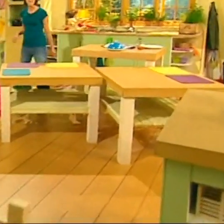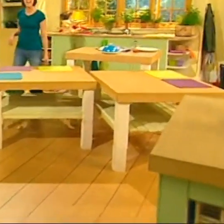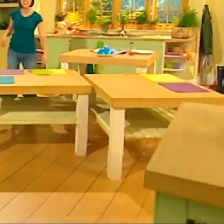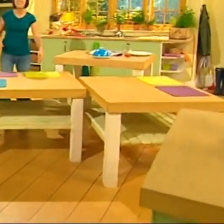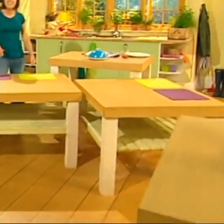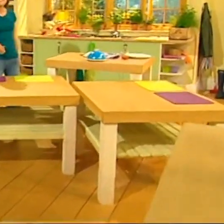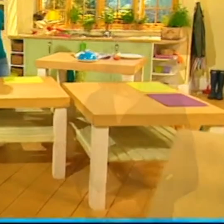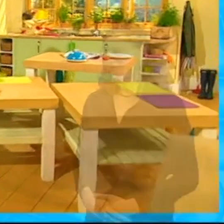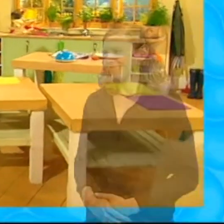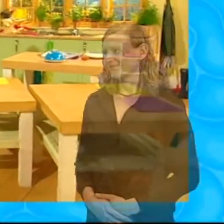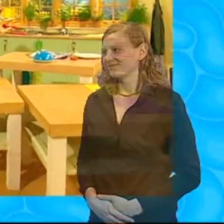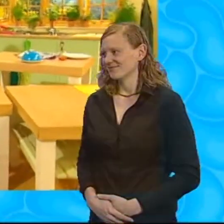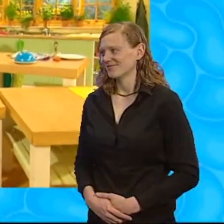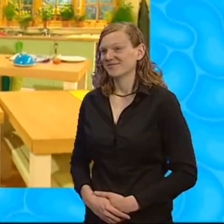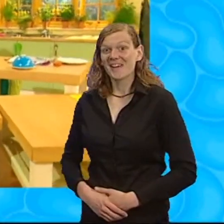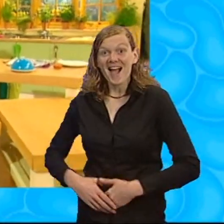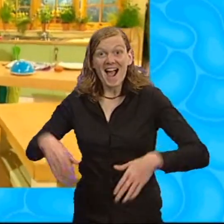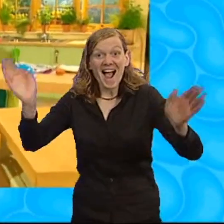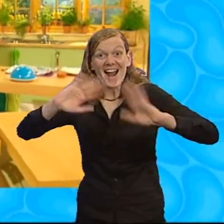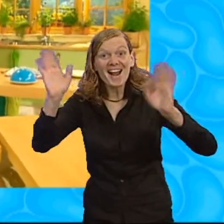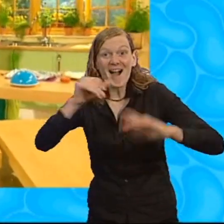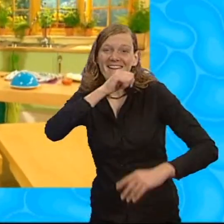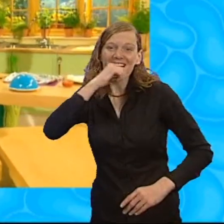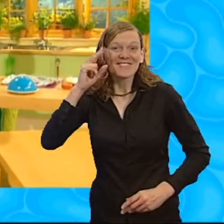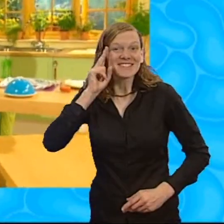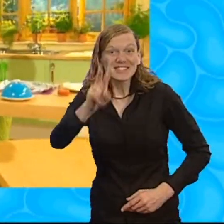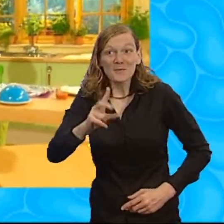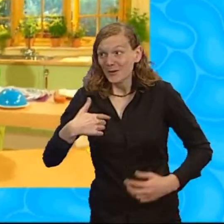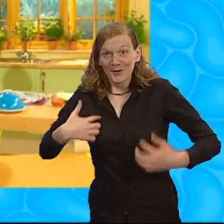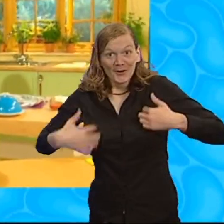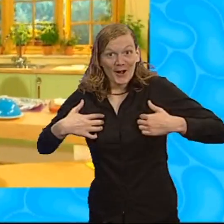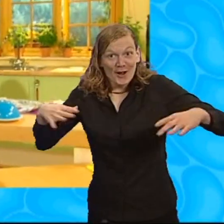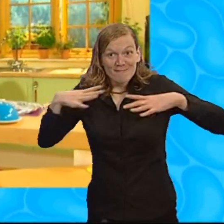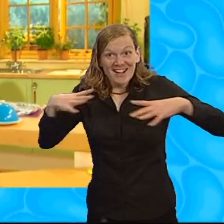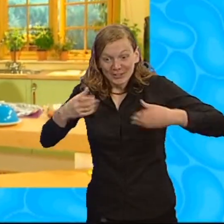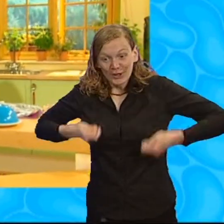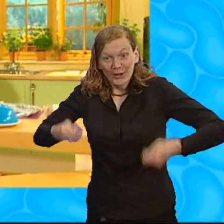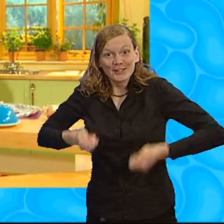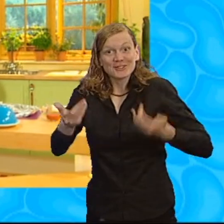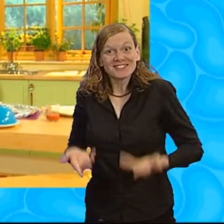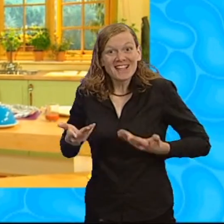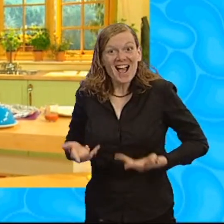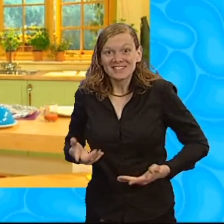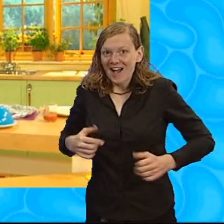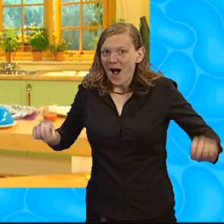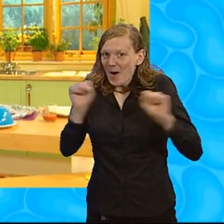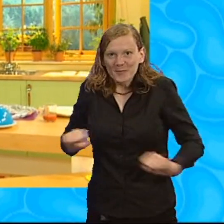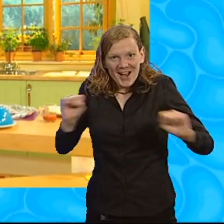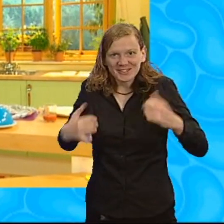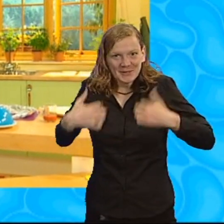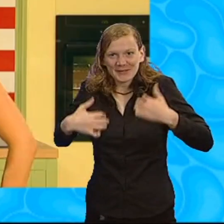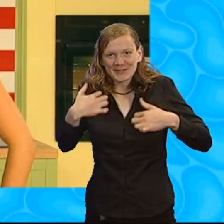Oh, hello. Lovely to see you. I'm just getting ready for today's recipe. It's going to be so tasty and I can't wait.